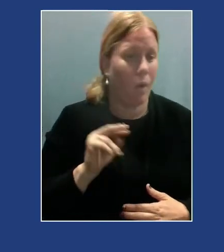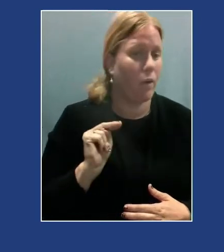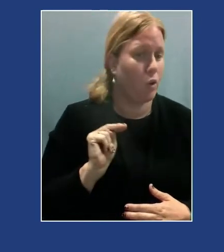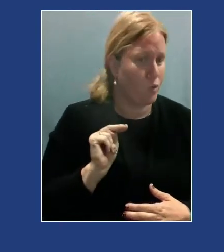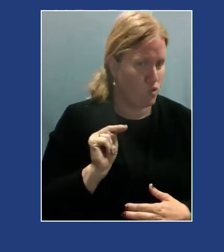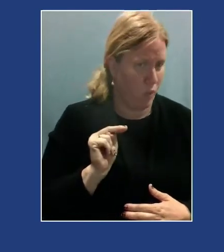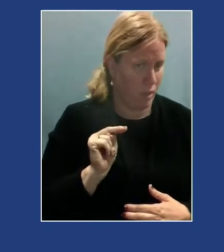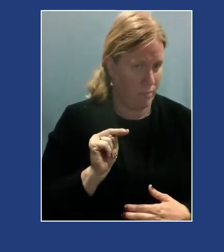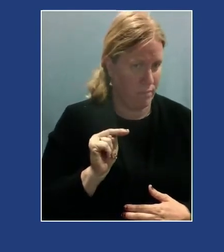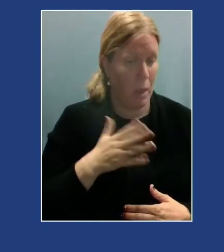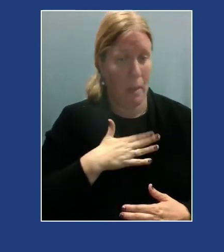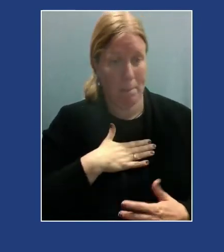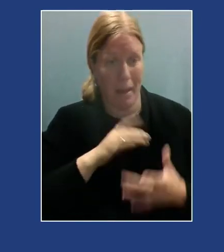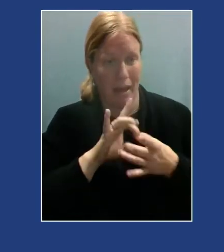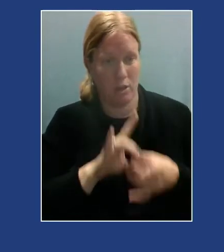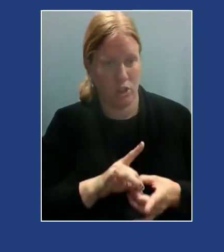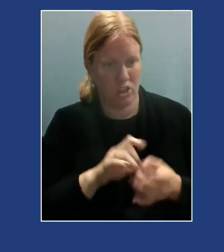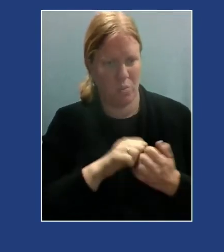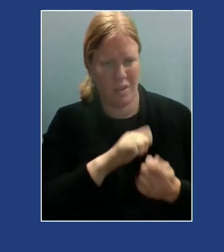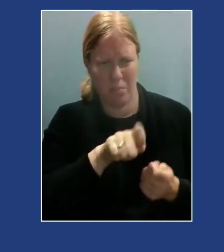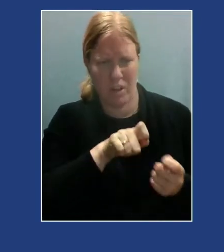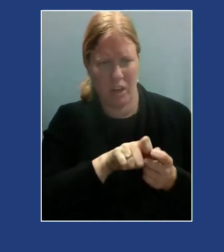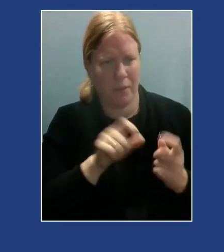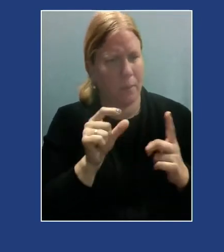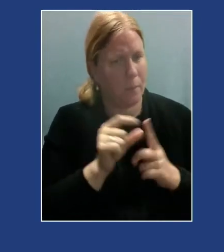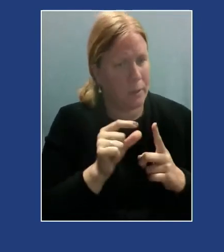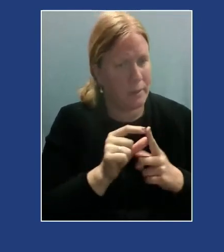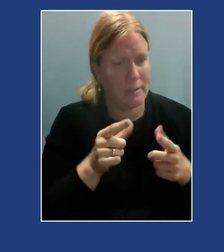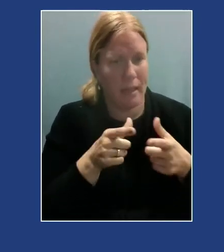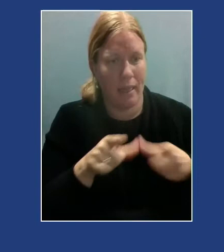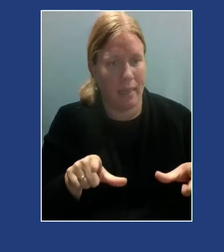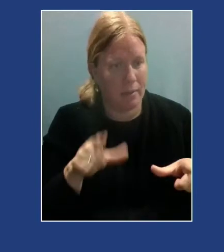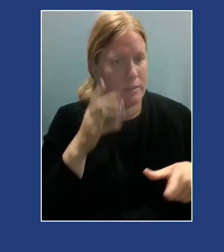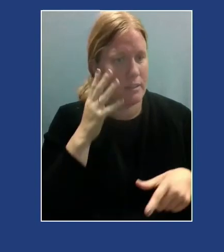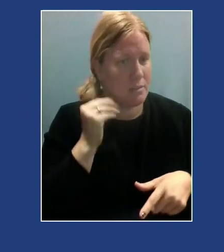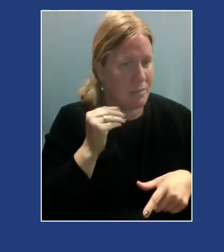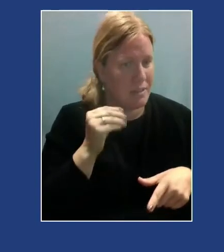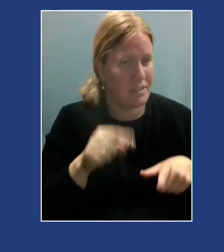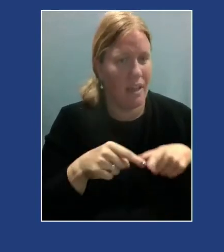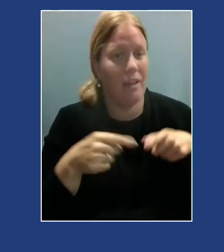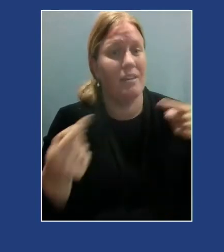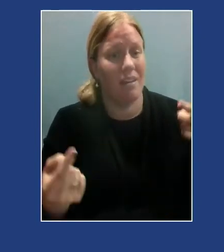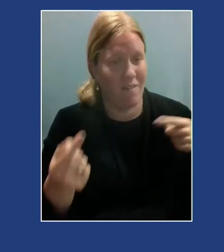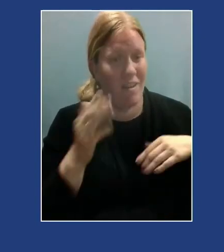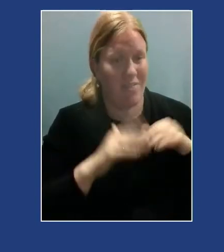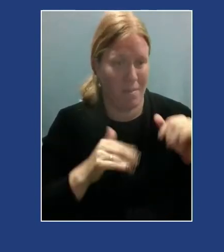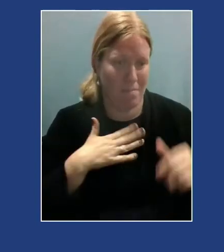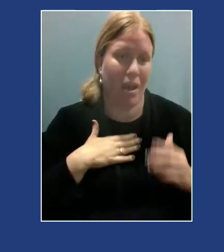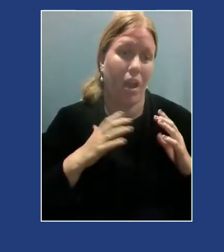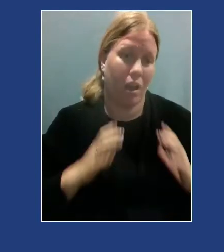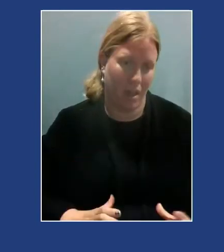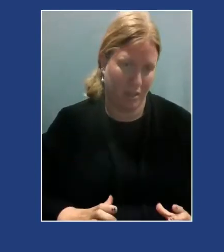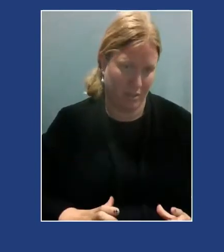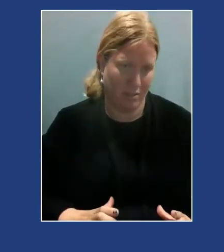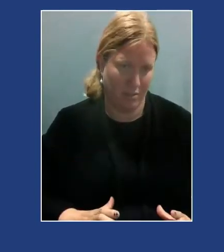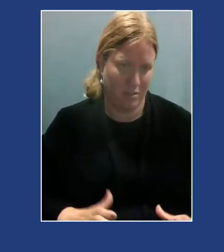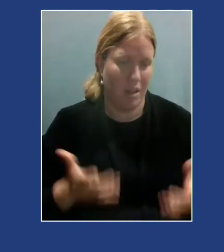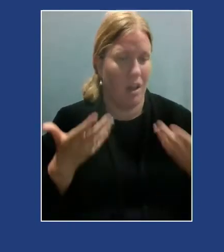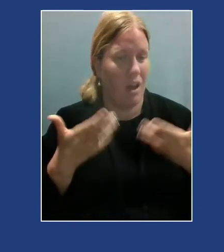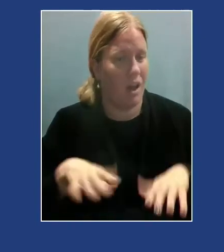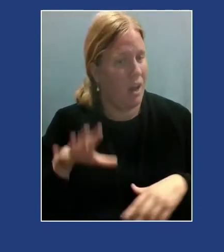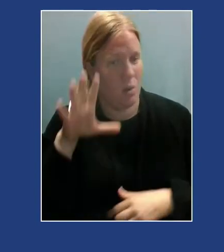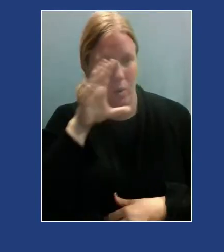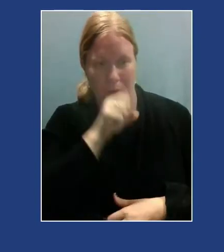words or language or experiences could be completely different than my clients, okay? So I don't want to assume